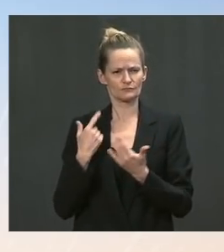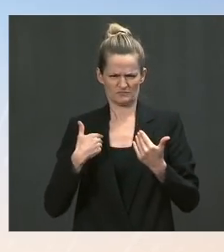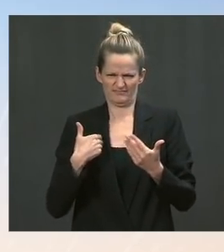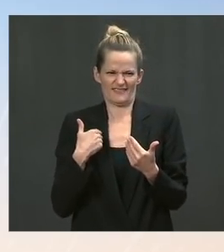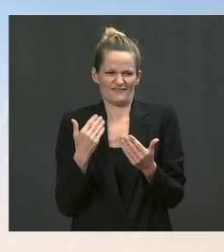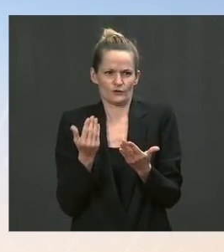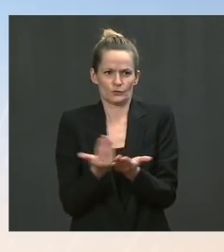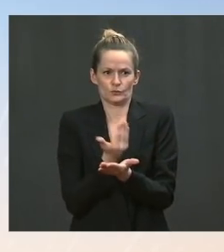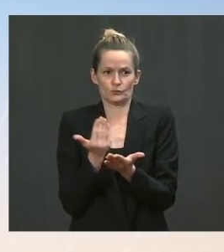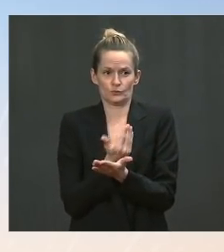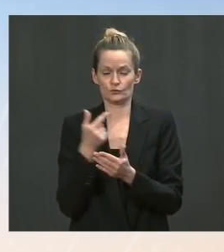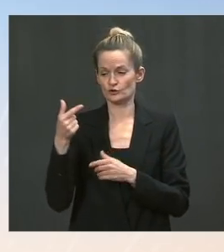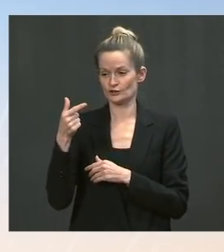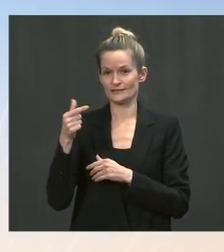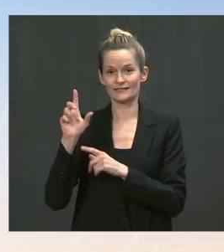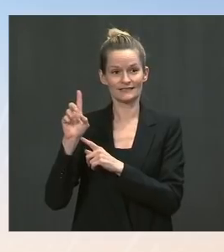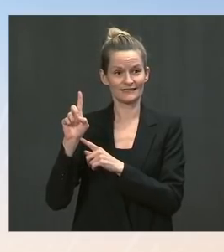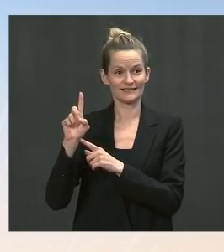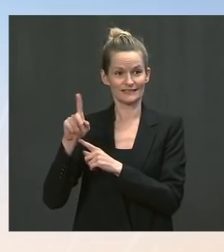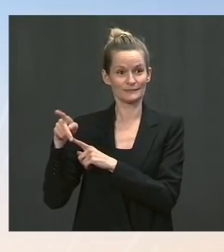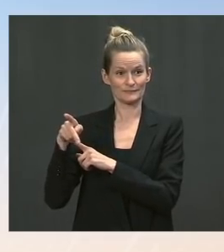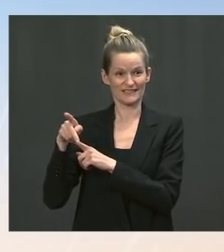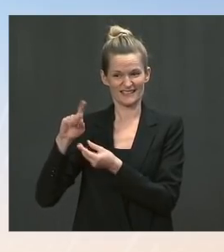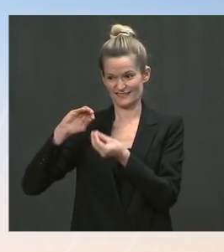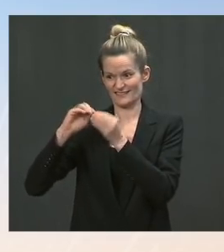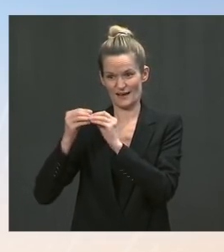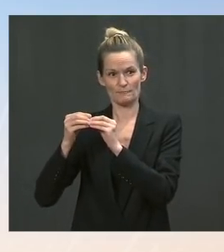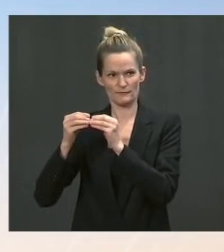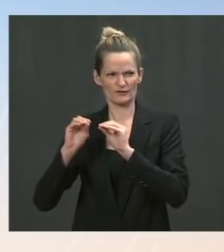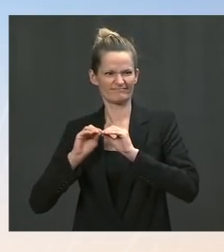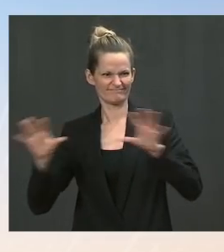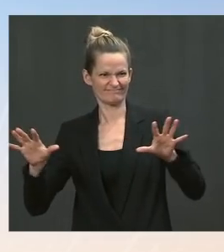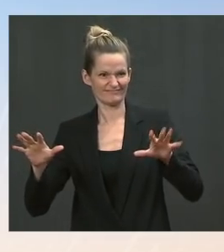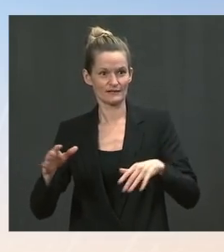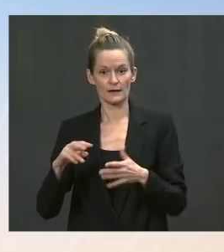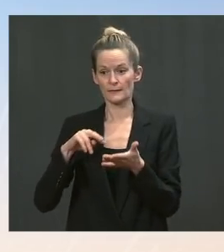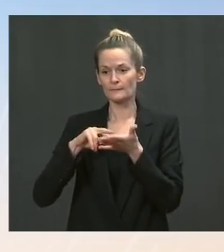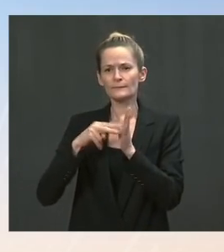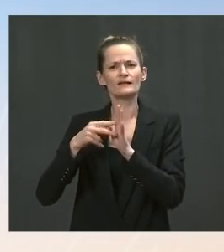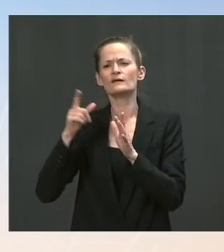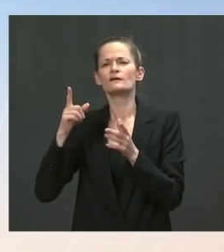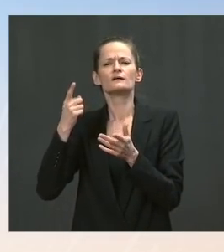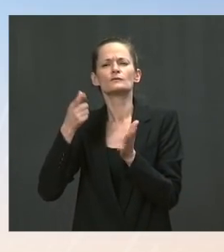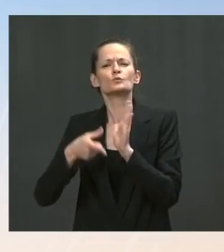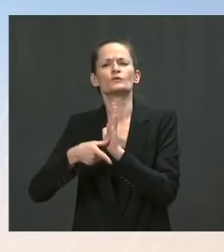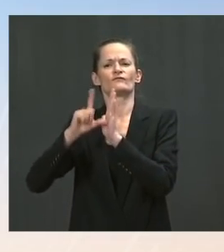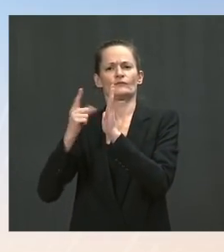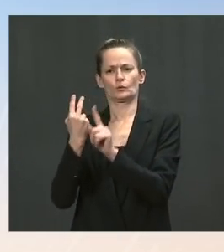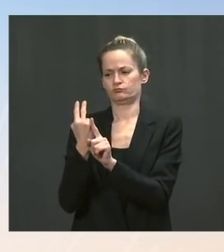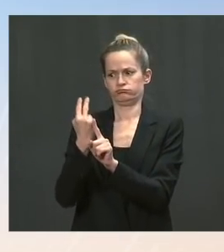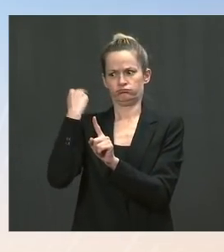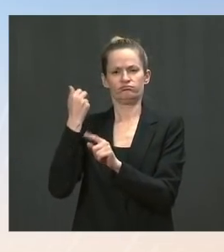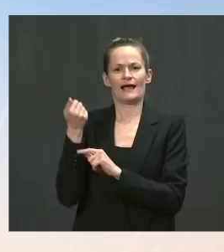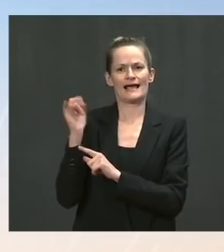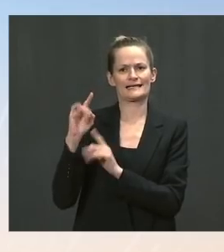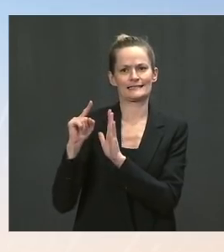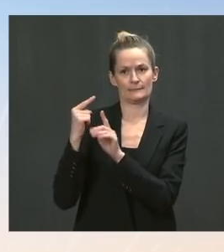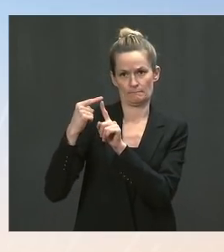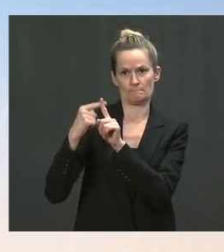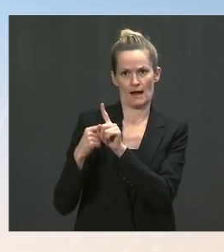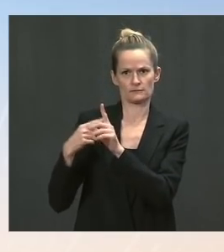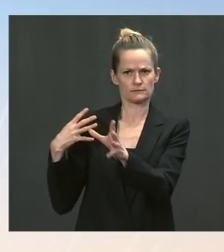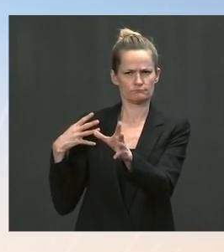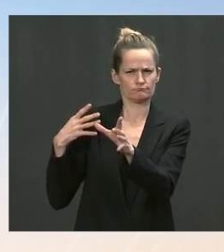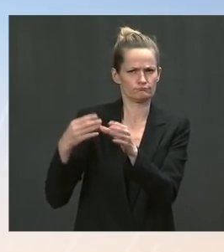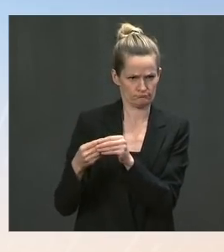economy has now made up the last- the losses of the last 18 months and surpassed the pre-pandemic peak. I will note,